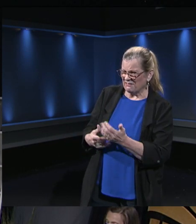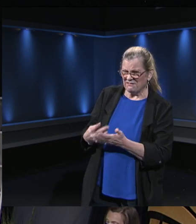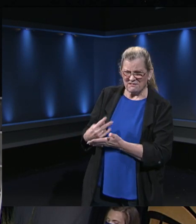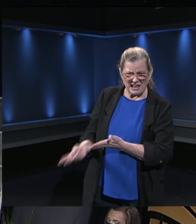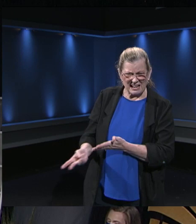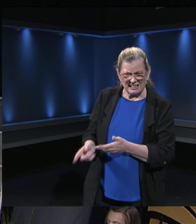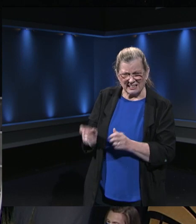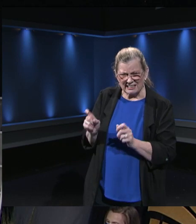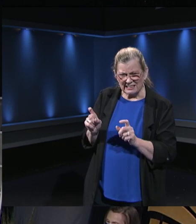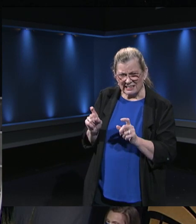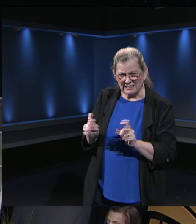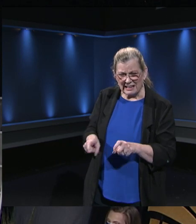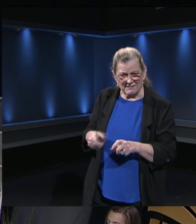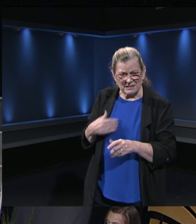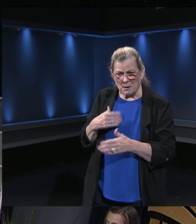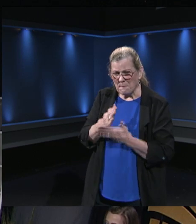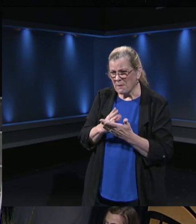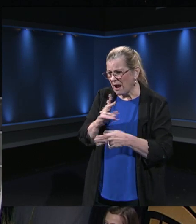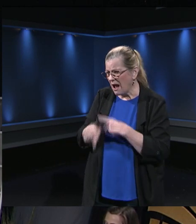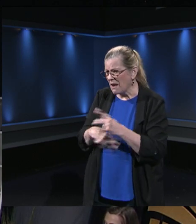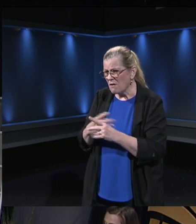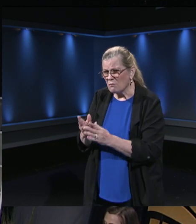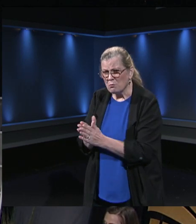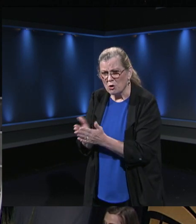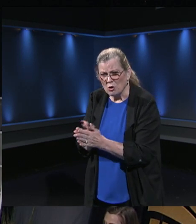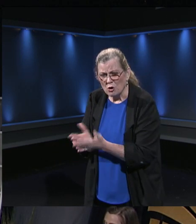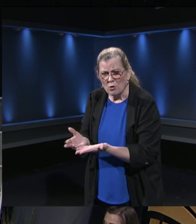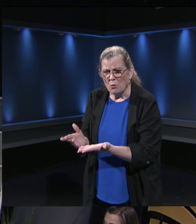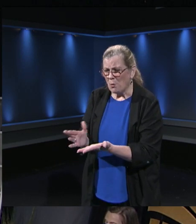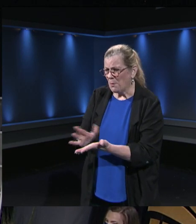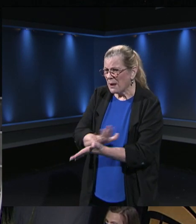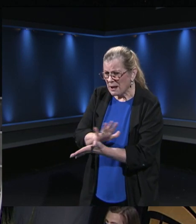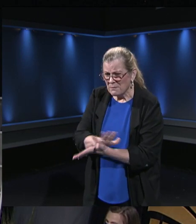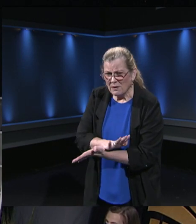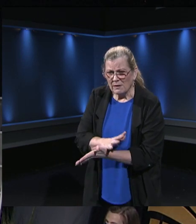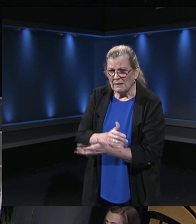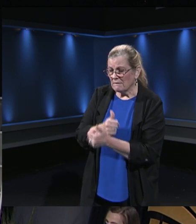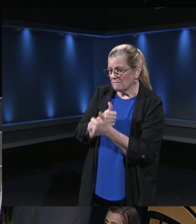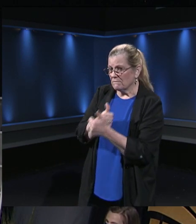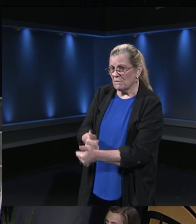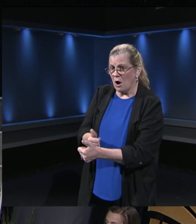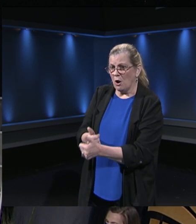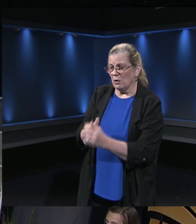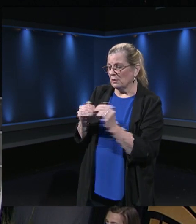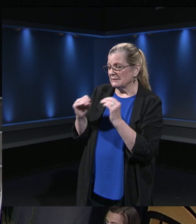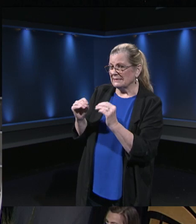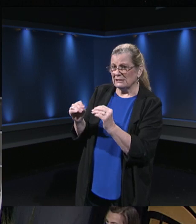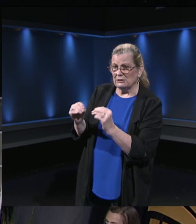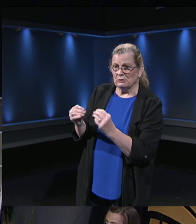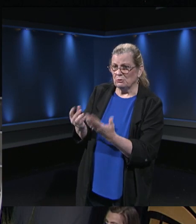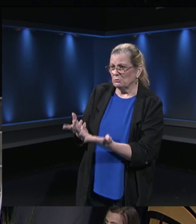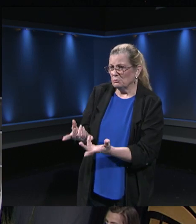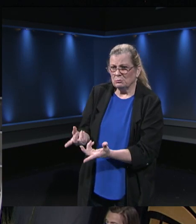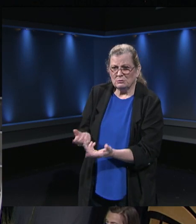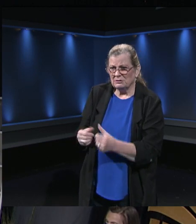those lesson plans so we know we can help our kids to, you know, follow through and